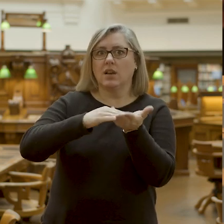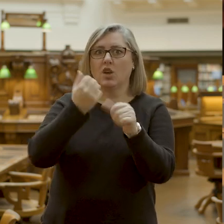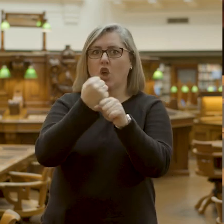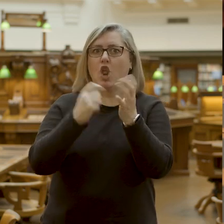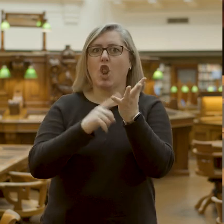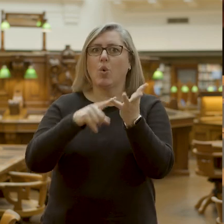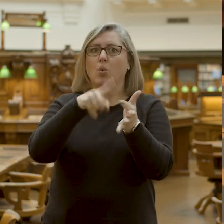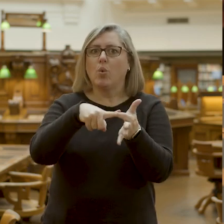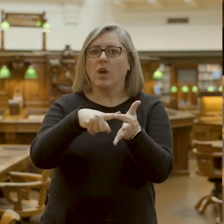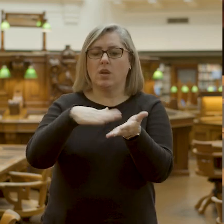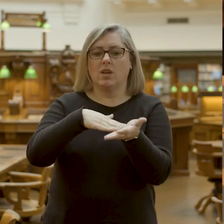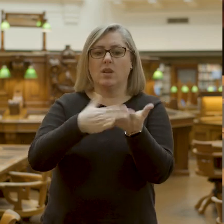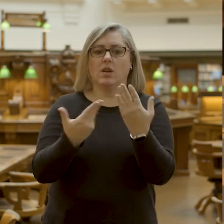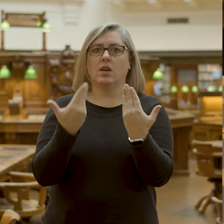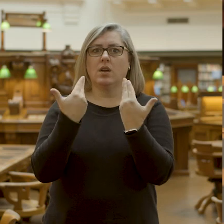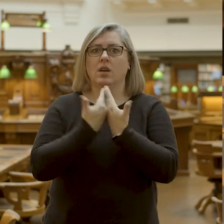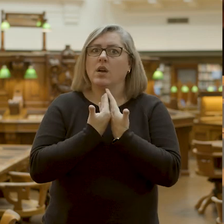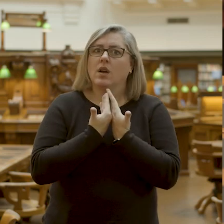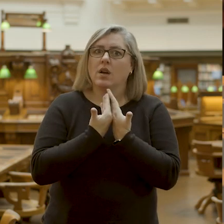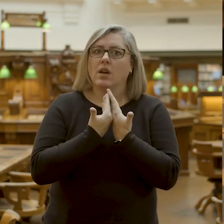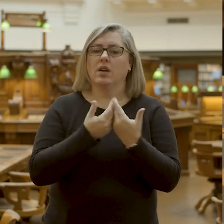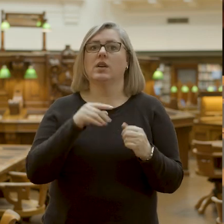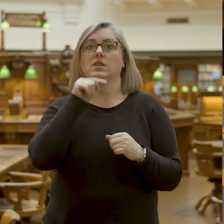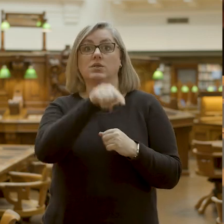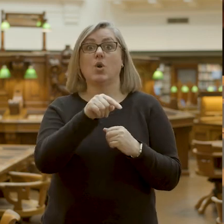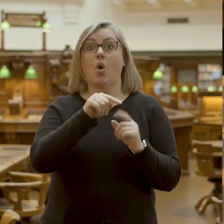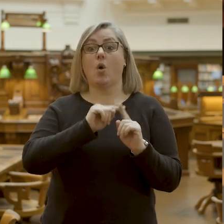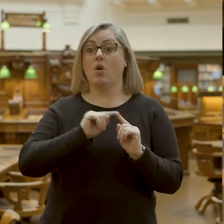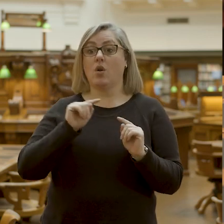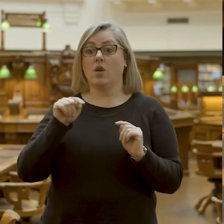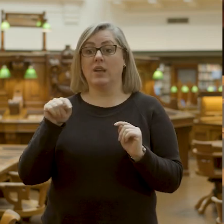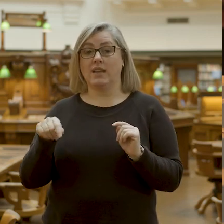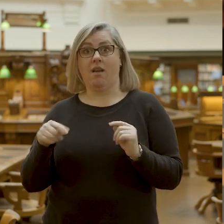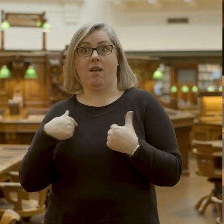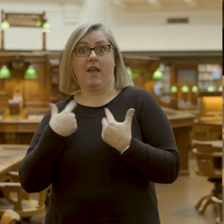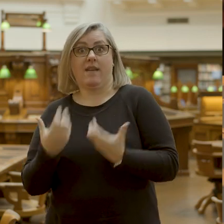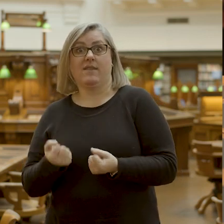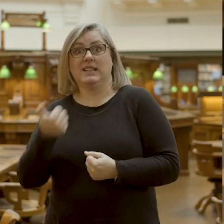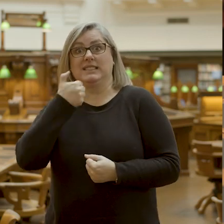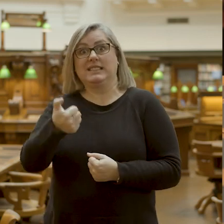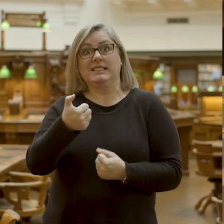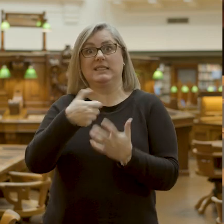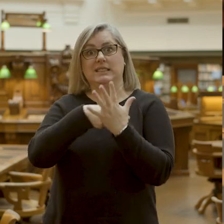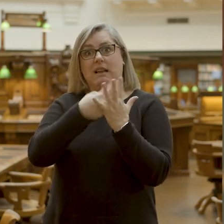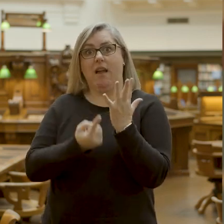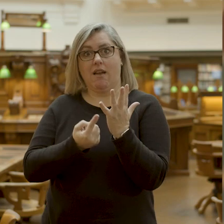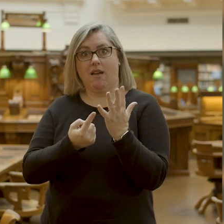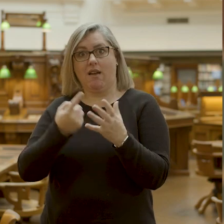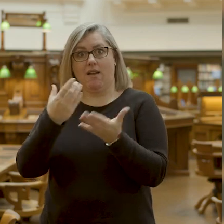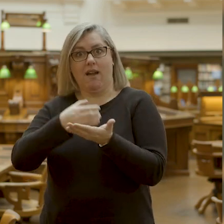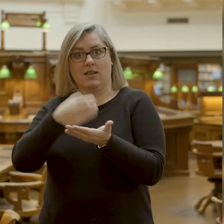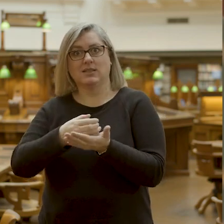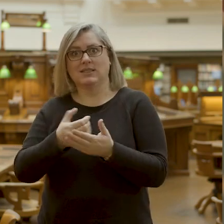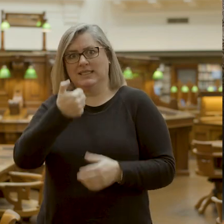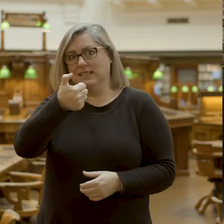So, they sit like that and over here I have six cards. Now, if you look closely,